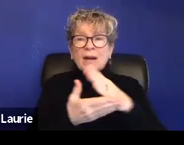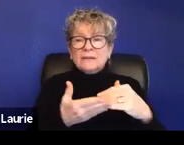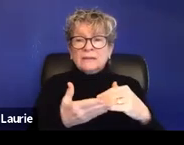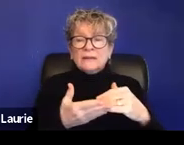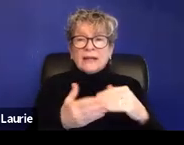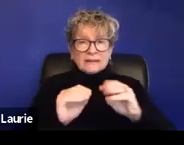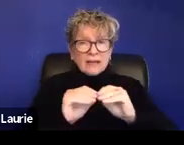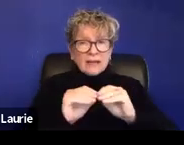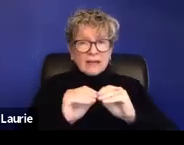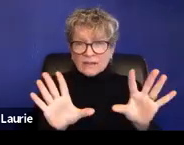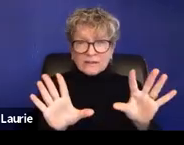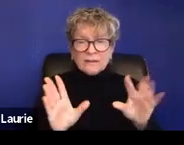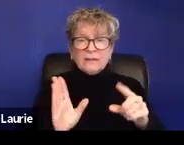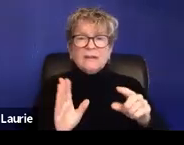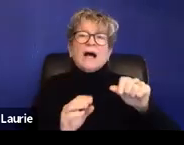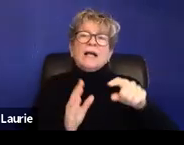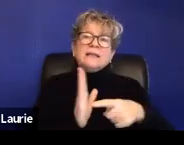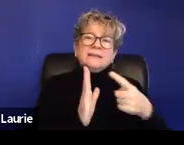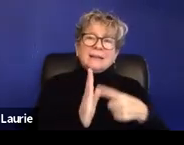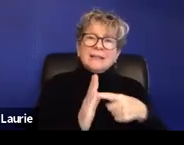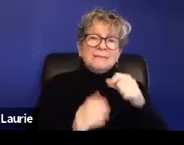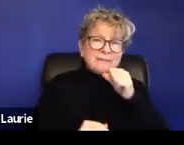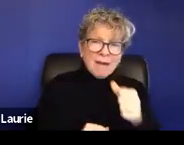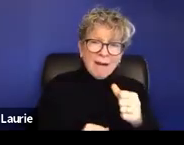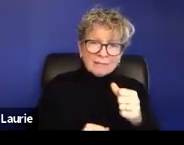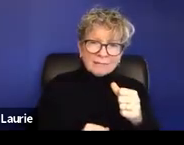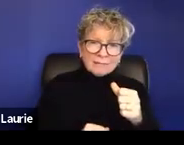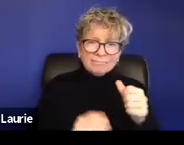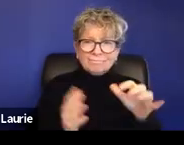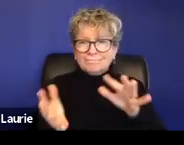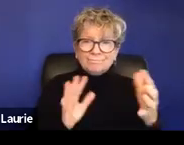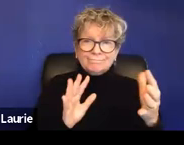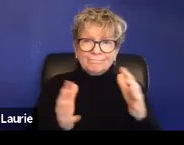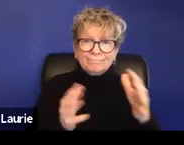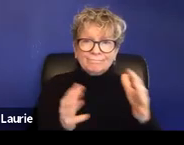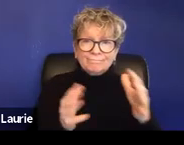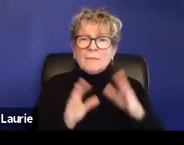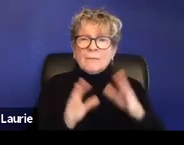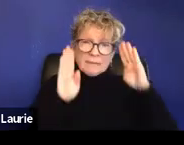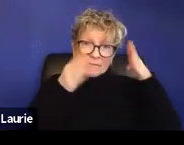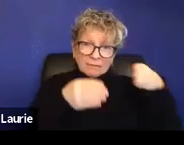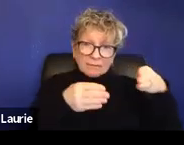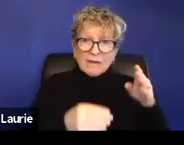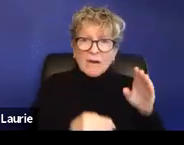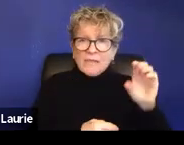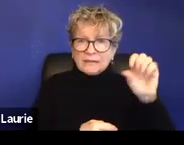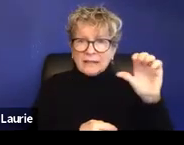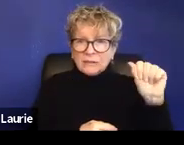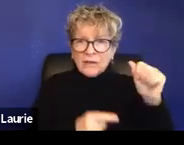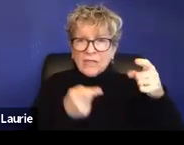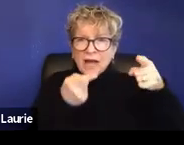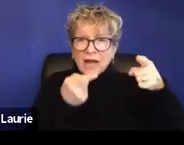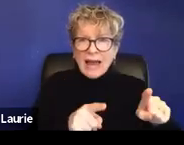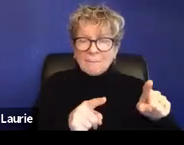really obvious at other times. It's not, we may be so focused on the sexual assault that occurred, um, in the